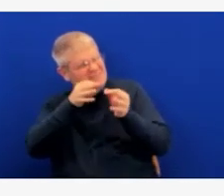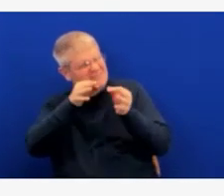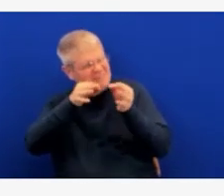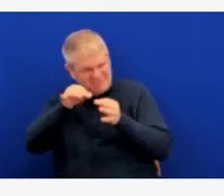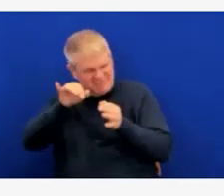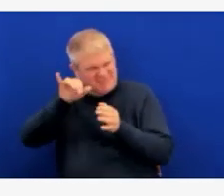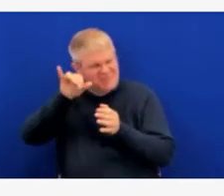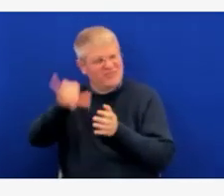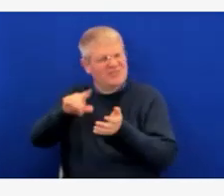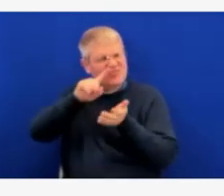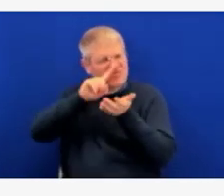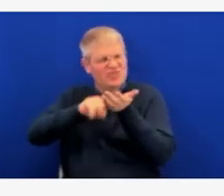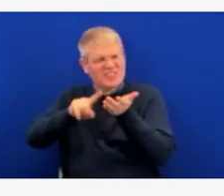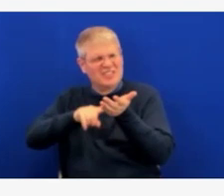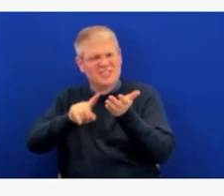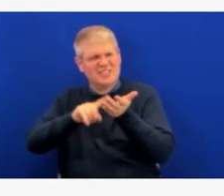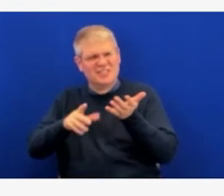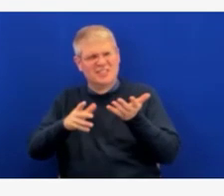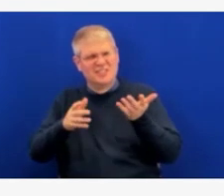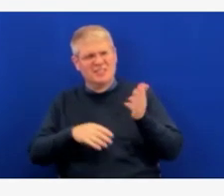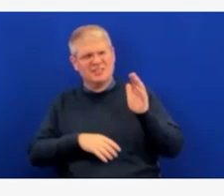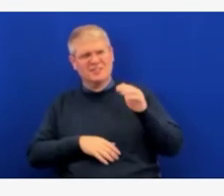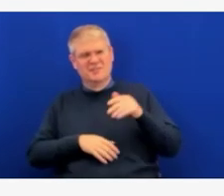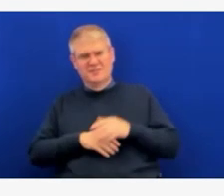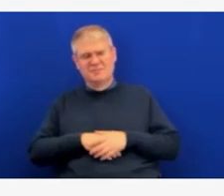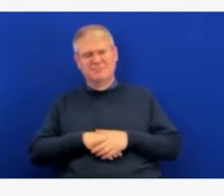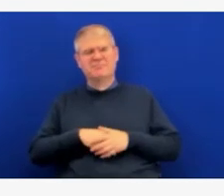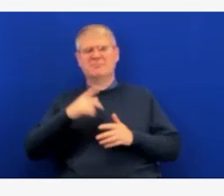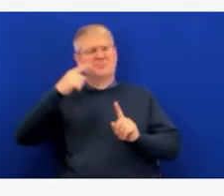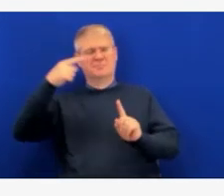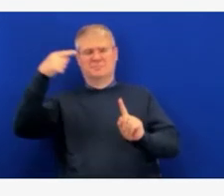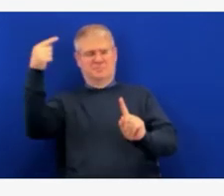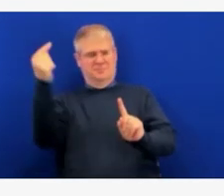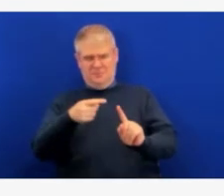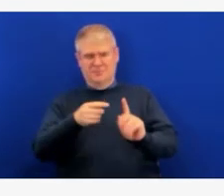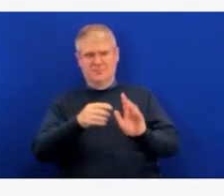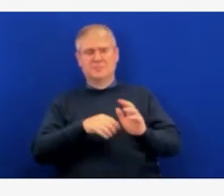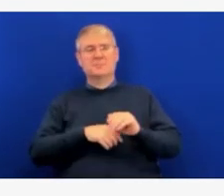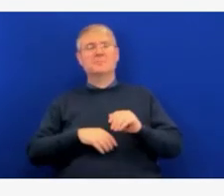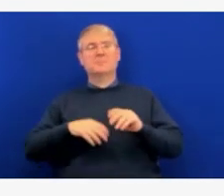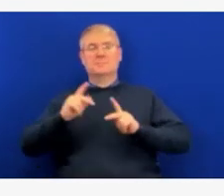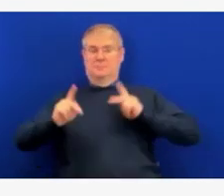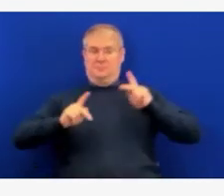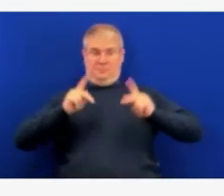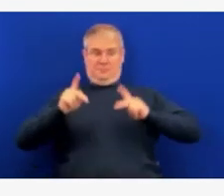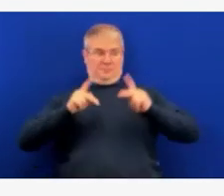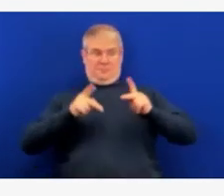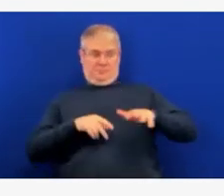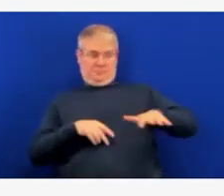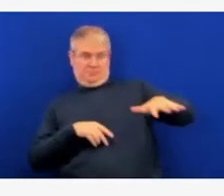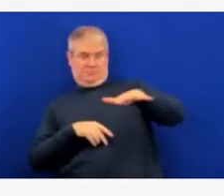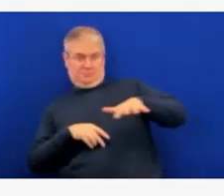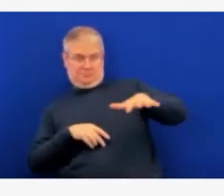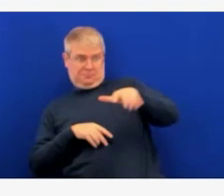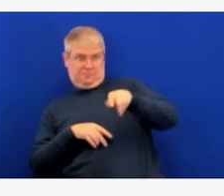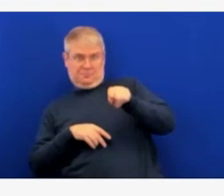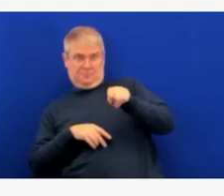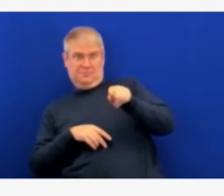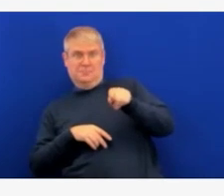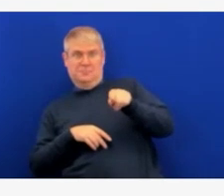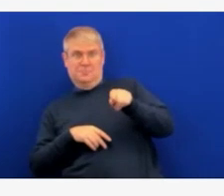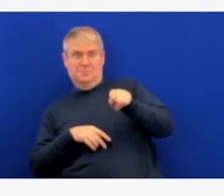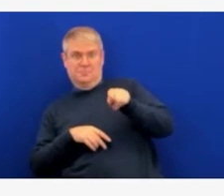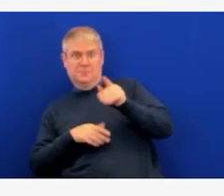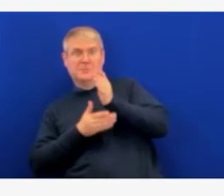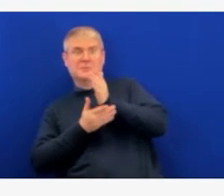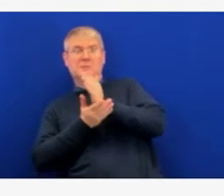particularly because there are groups and individuals telling Idahoans who were previously infected that they not only don't need vaccination, but that it would